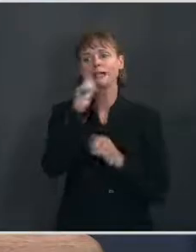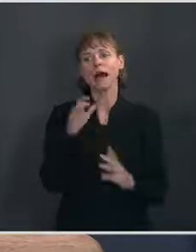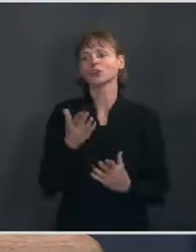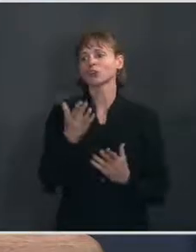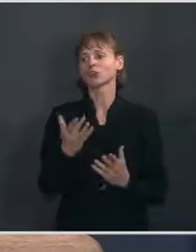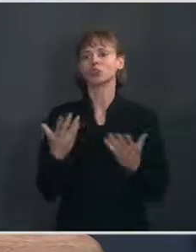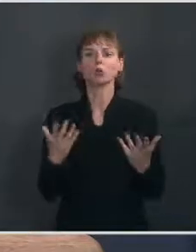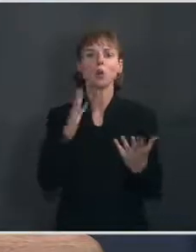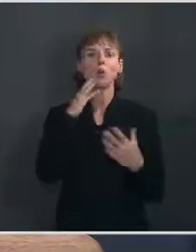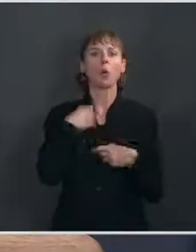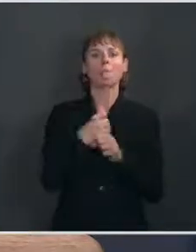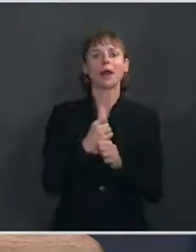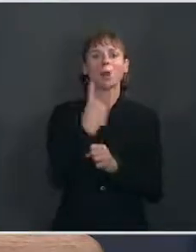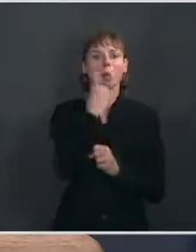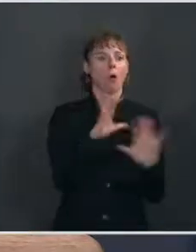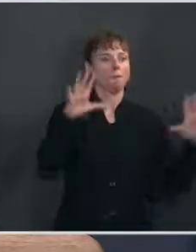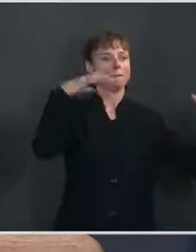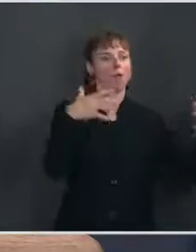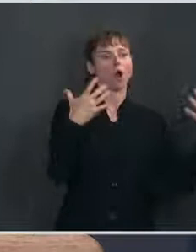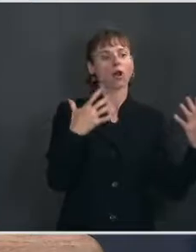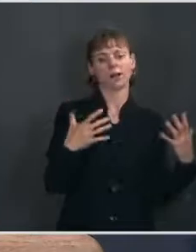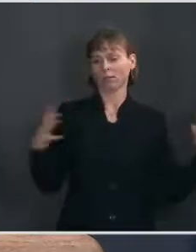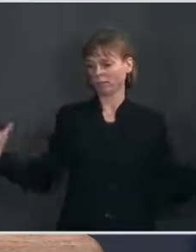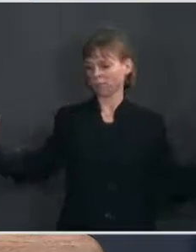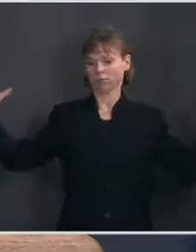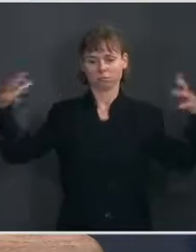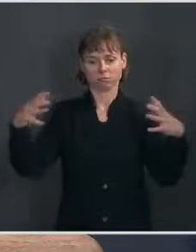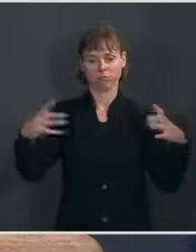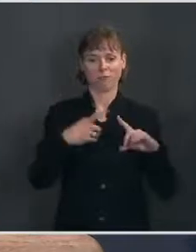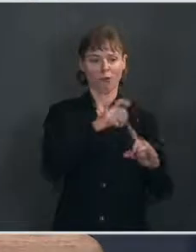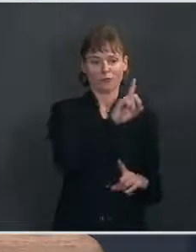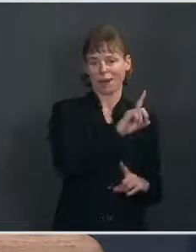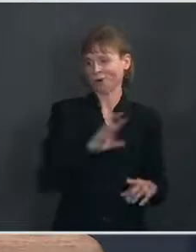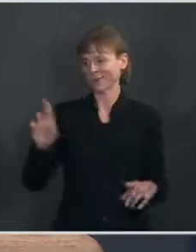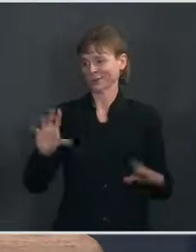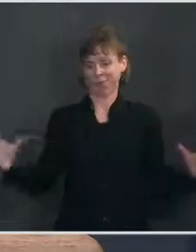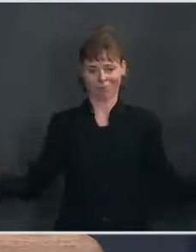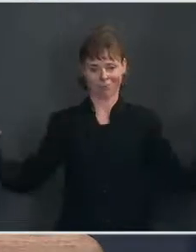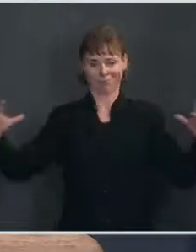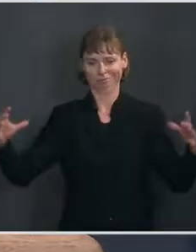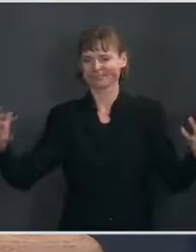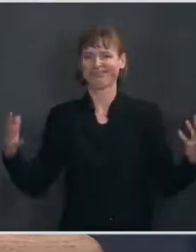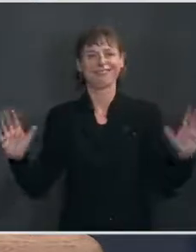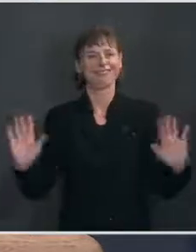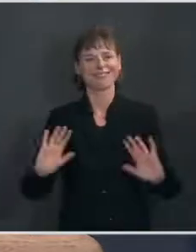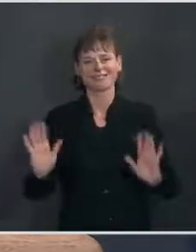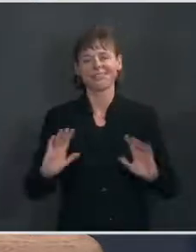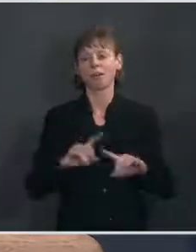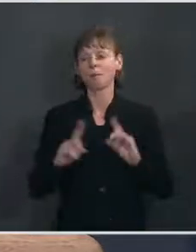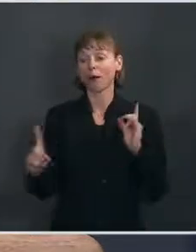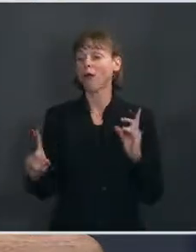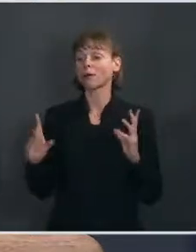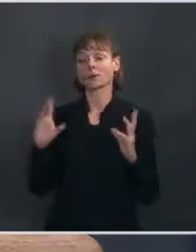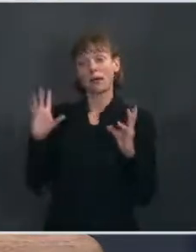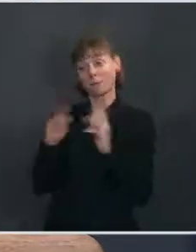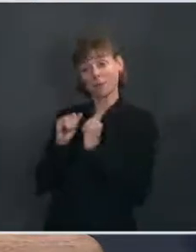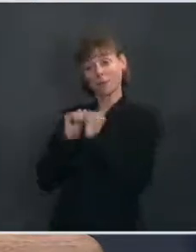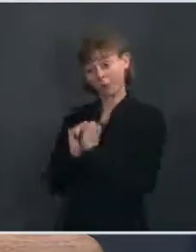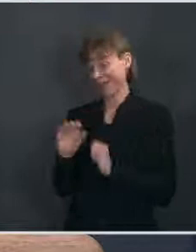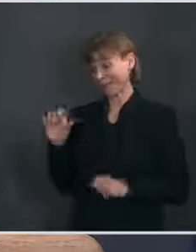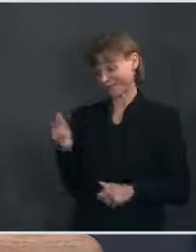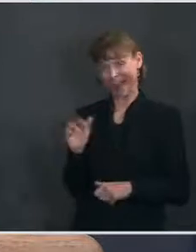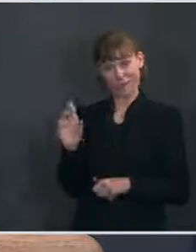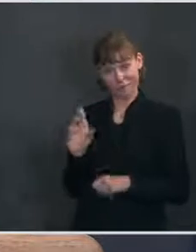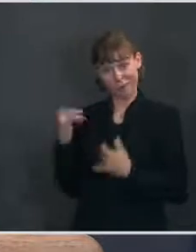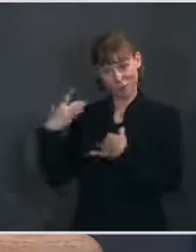make one party out of the Democratic and Republican parties in Congress. But he is meeting with Republicans today, 10 Republicans